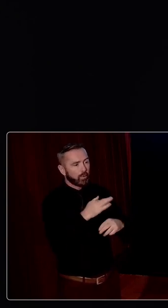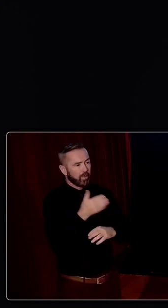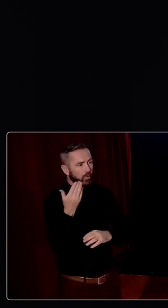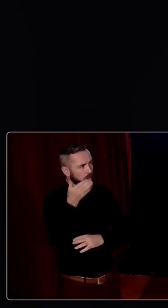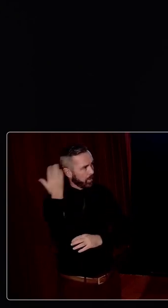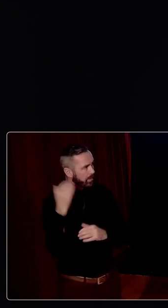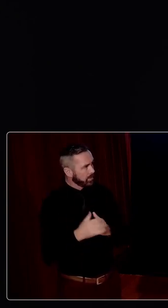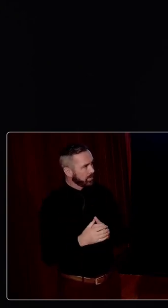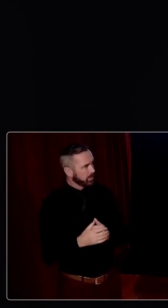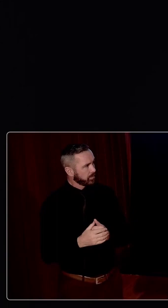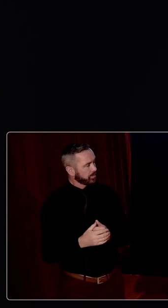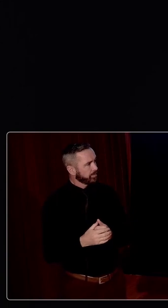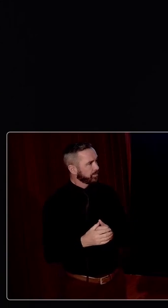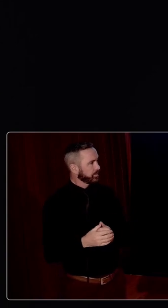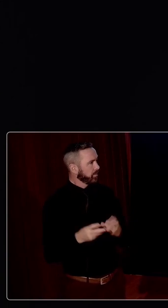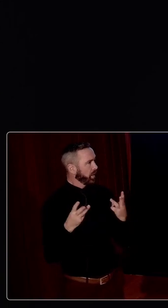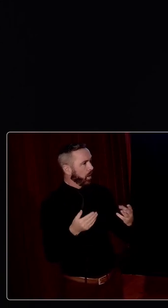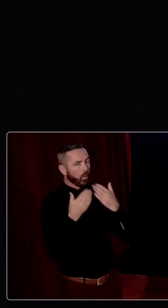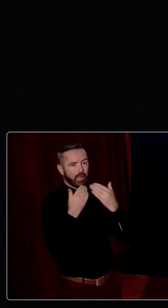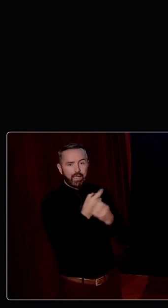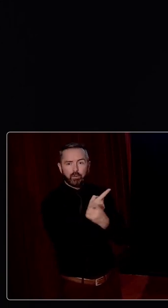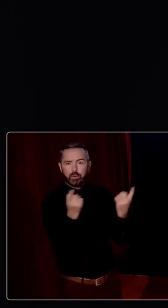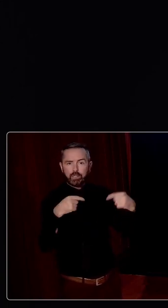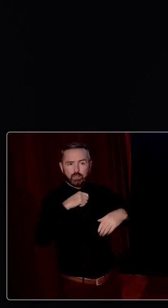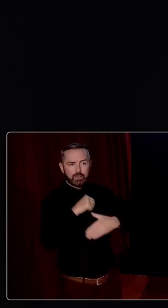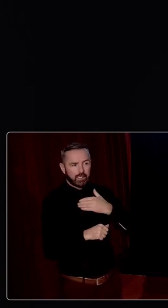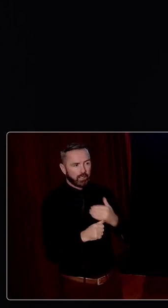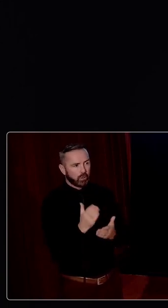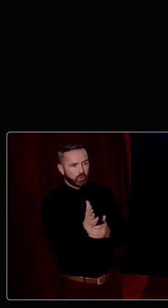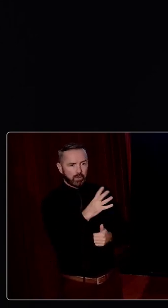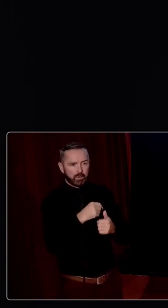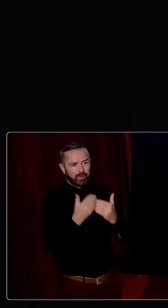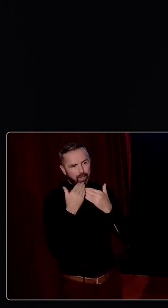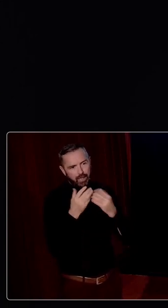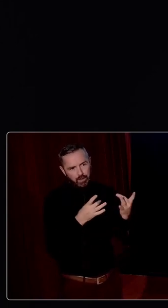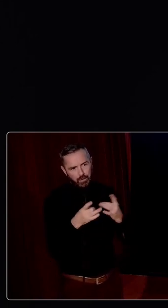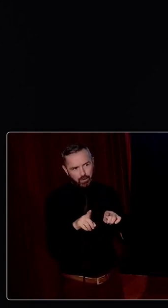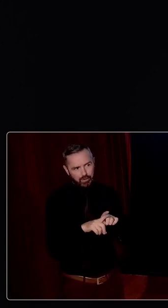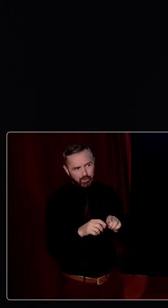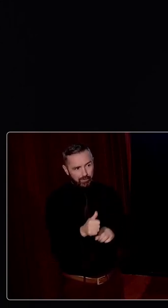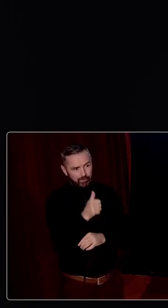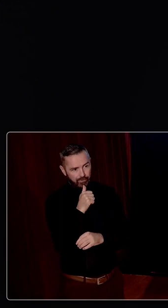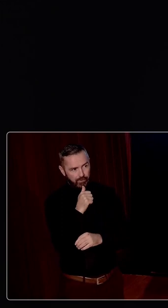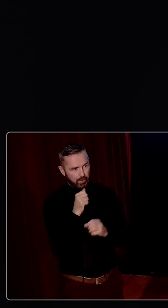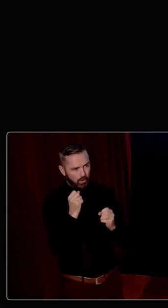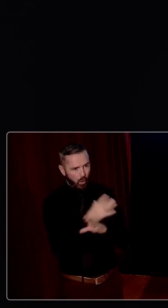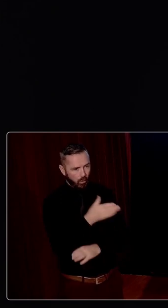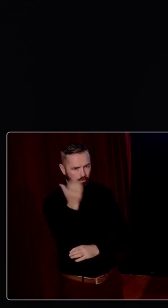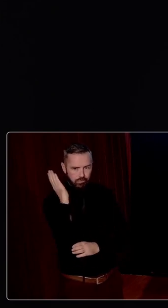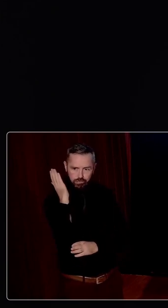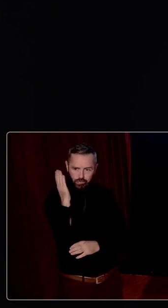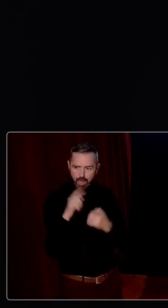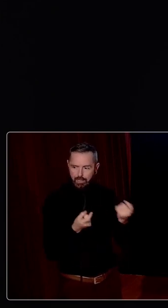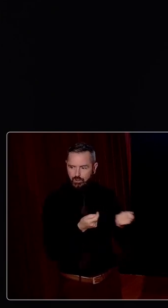past. I want to thank everyone here today and I have some specific thanks to make as well. First and foremost to all our